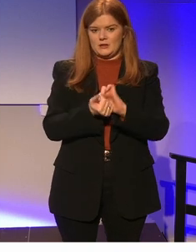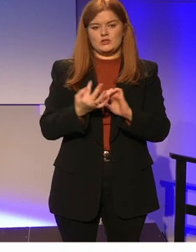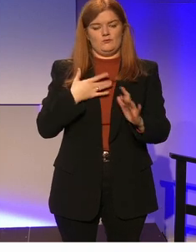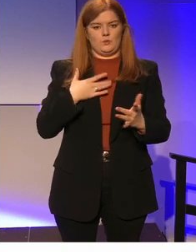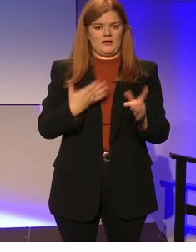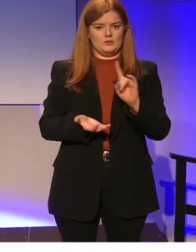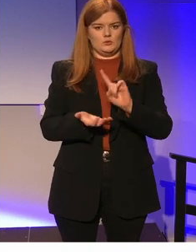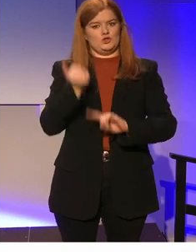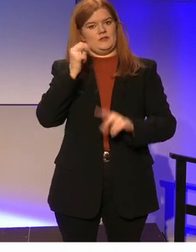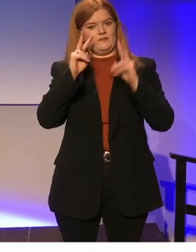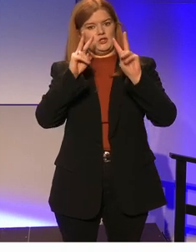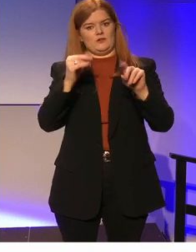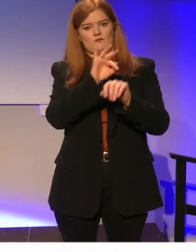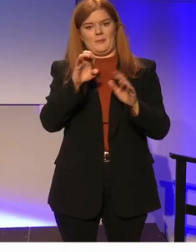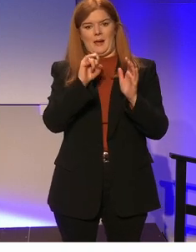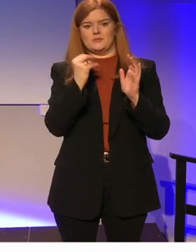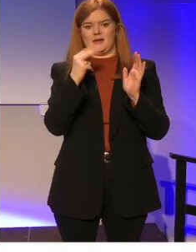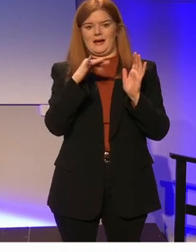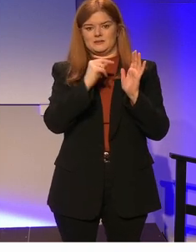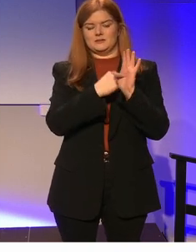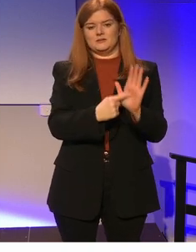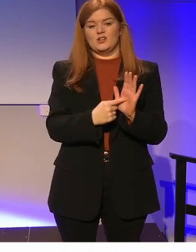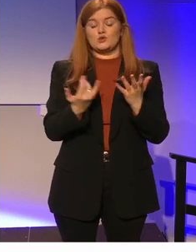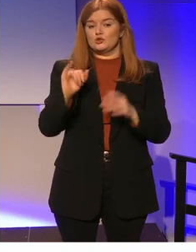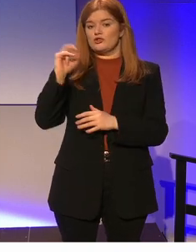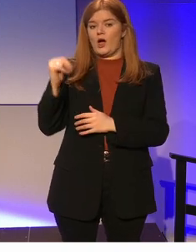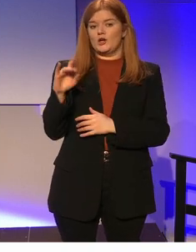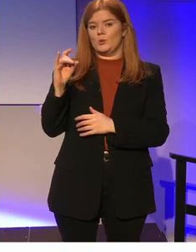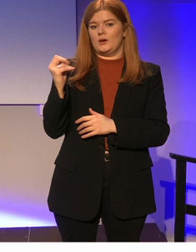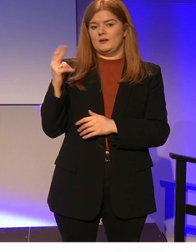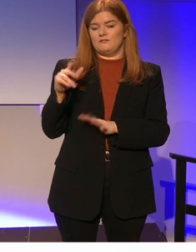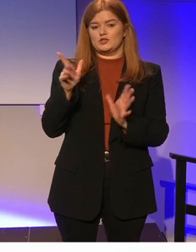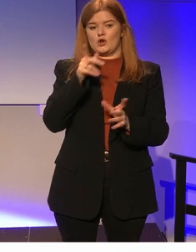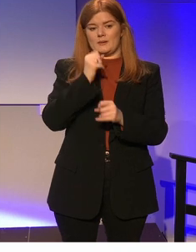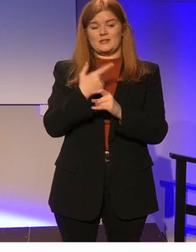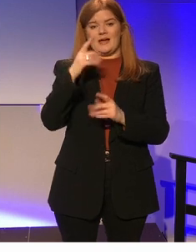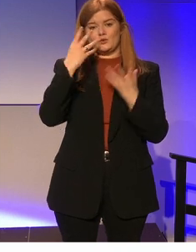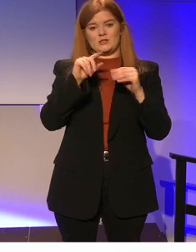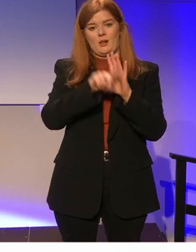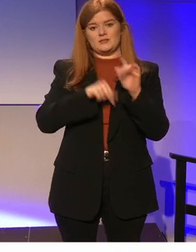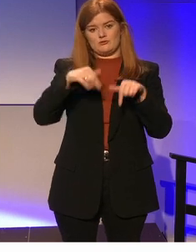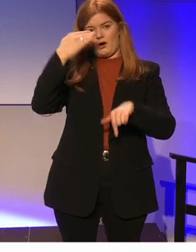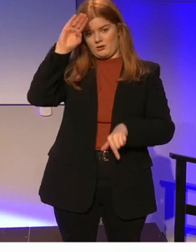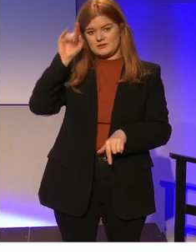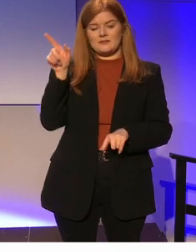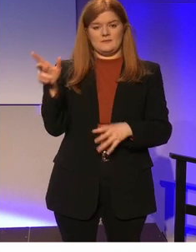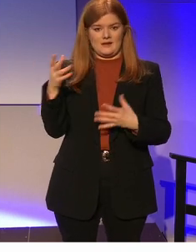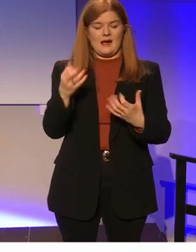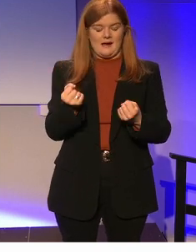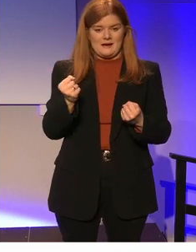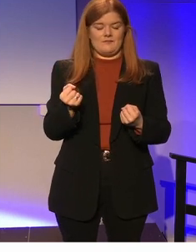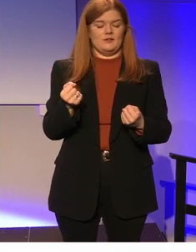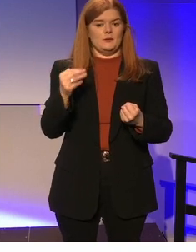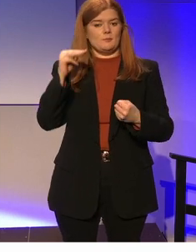to realise the vision in the Epson Act. And John Coulhan in 1989 talked about education policy in Ireland as there being a